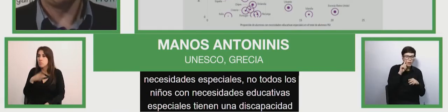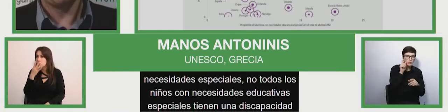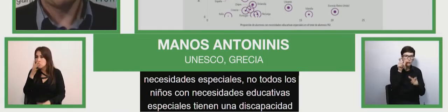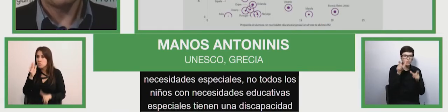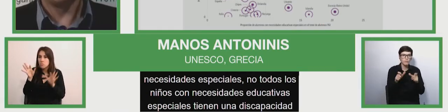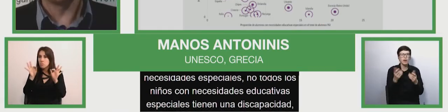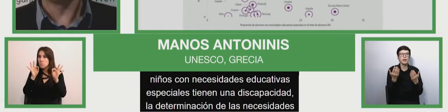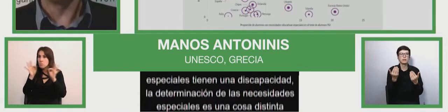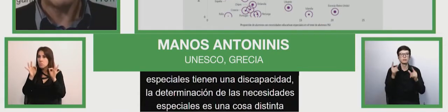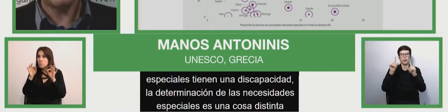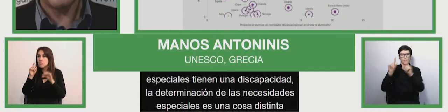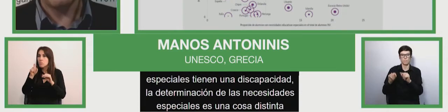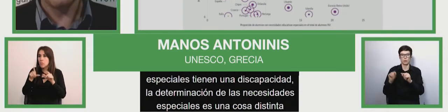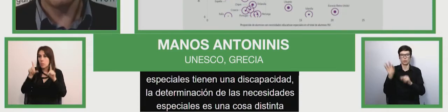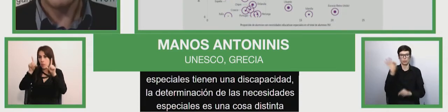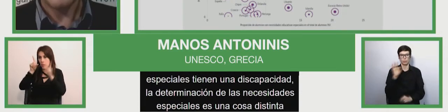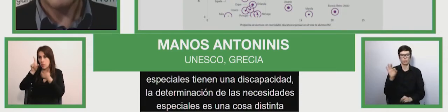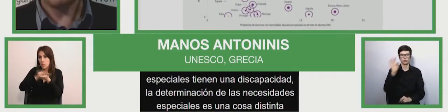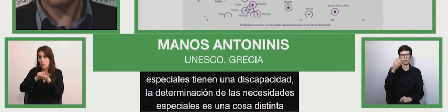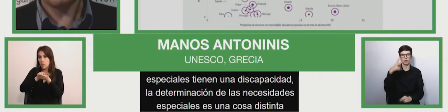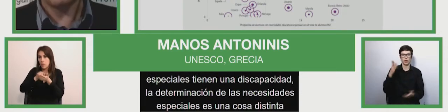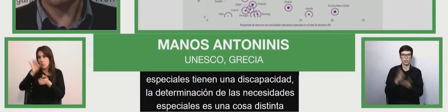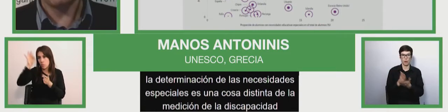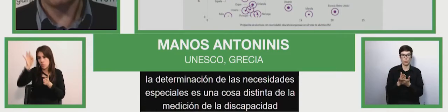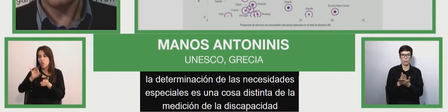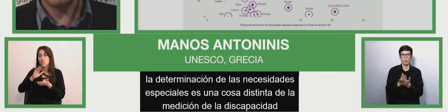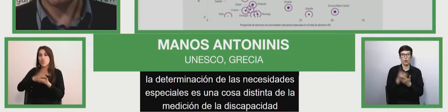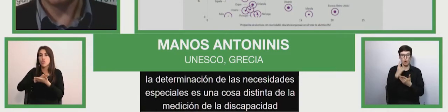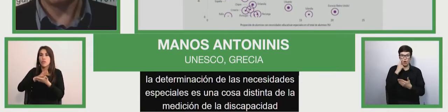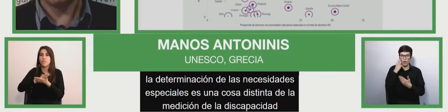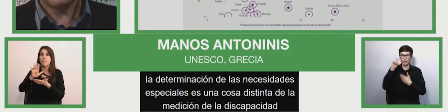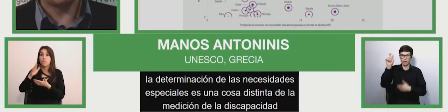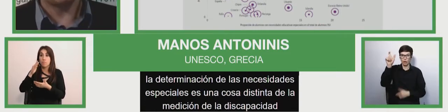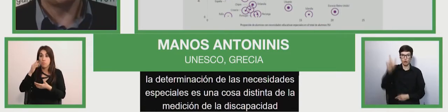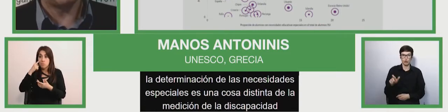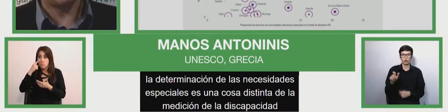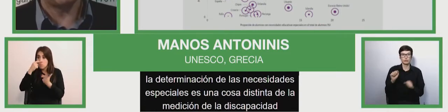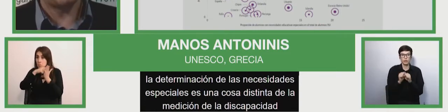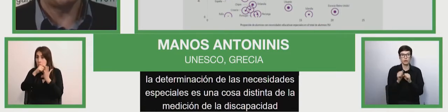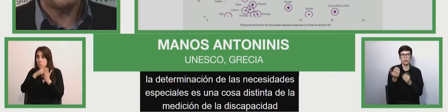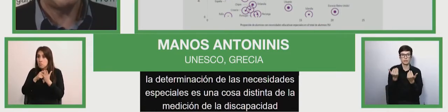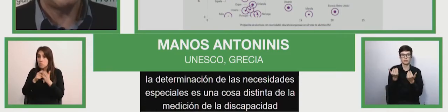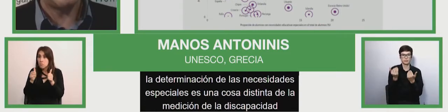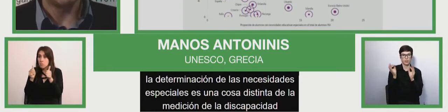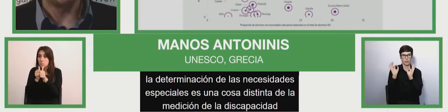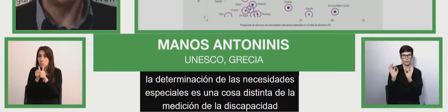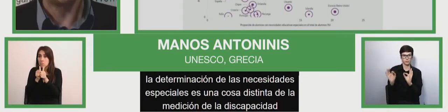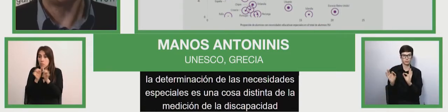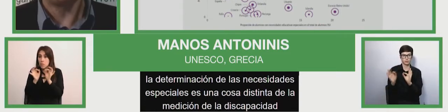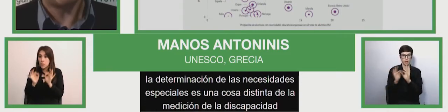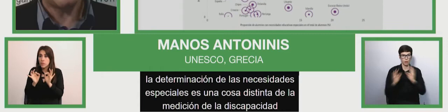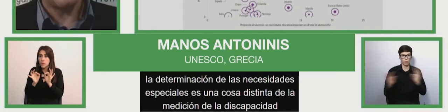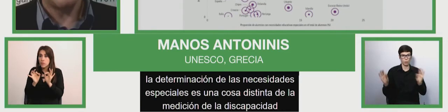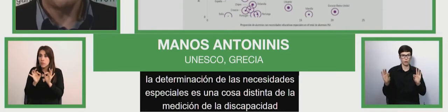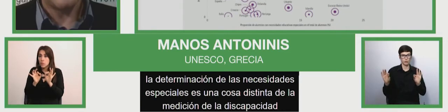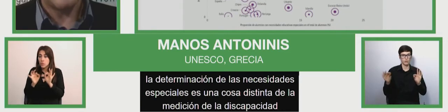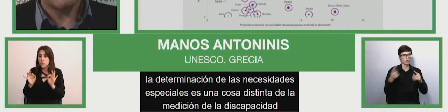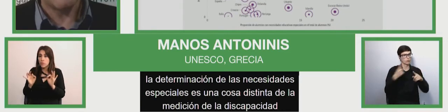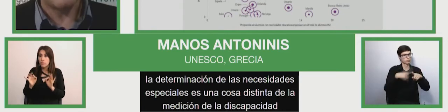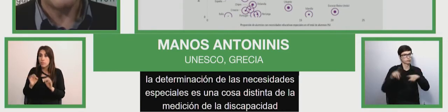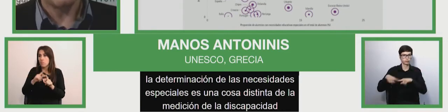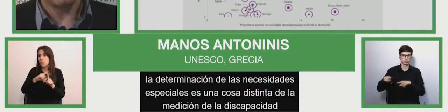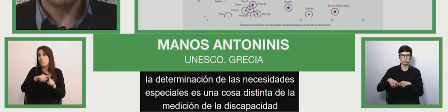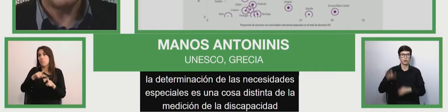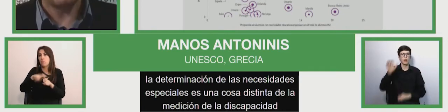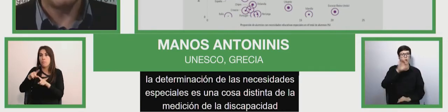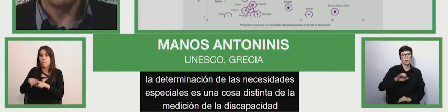percentage of students who are known with special educational needs varies amply in Europe, oscillates from